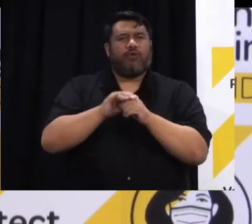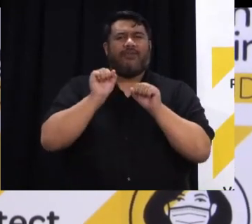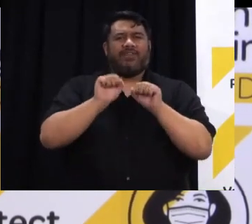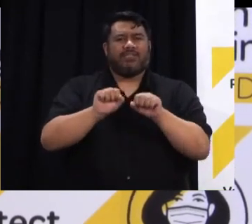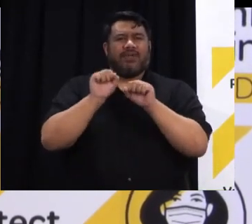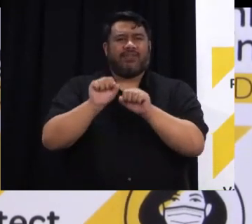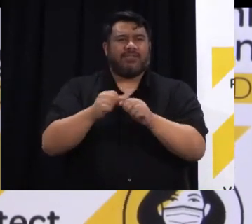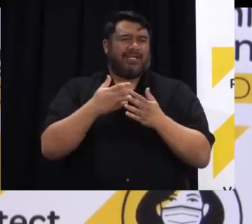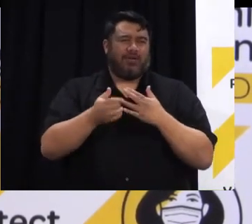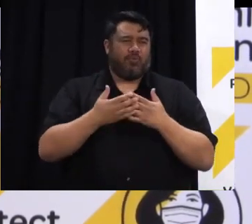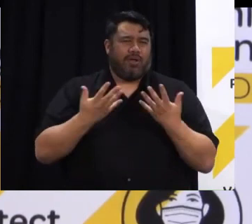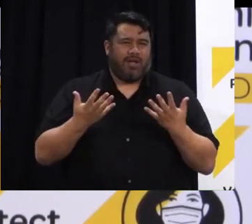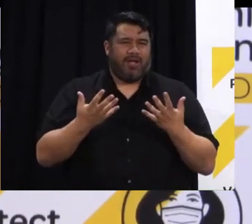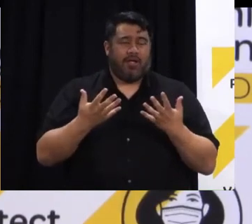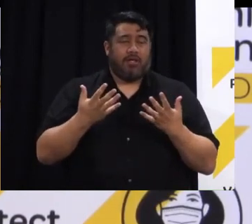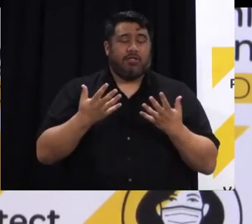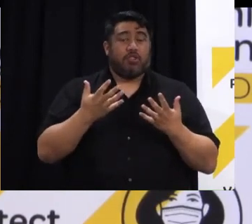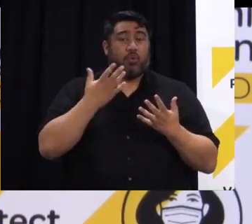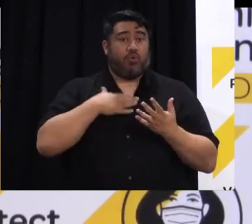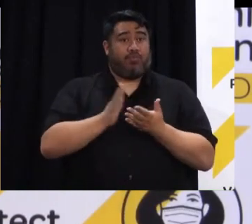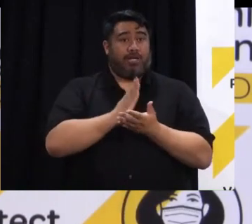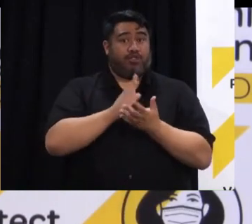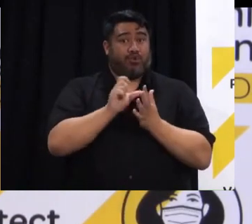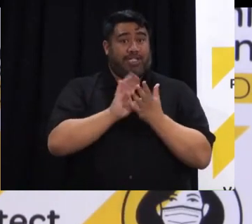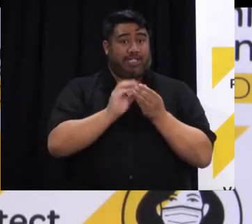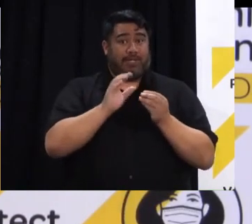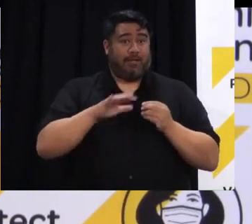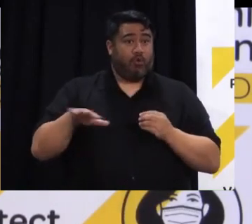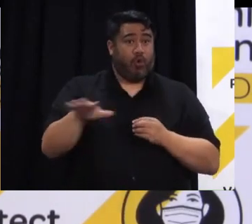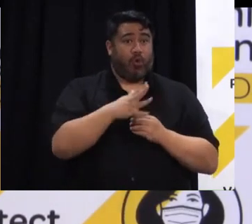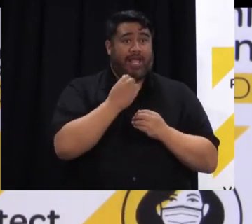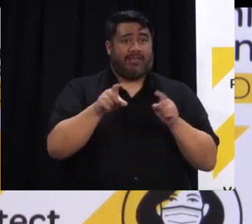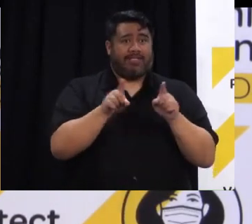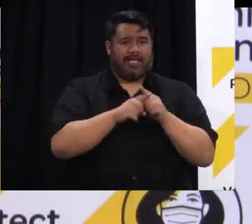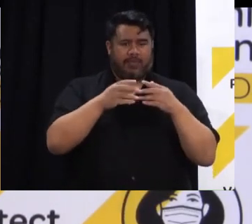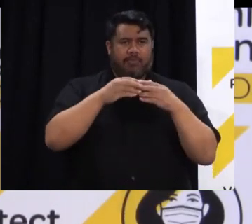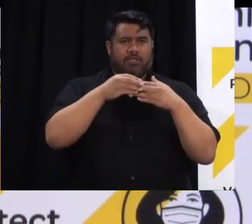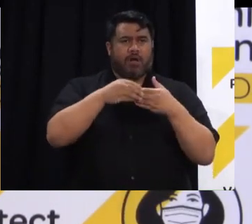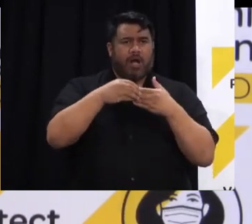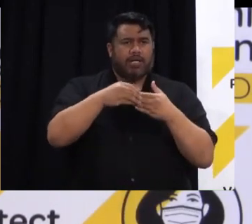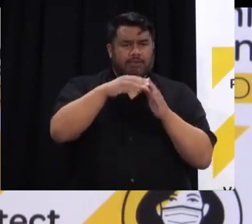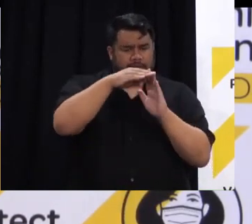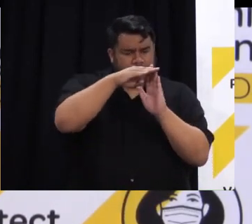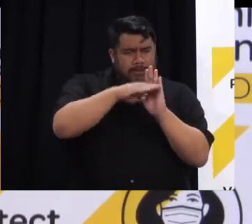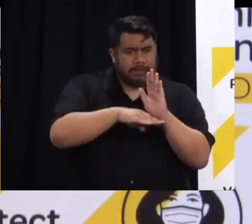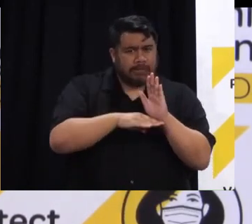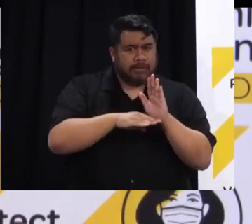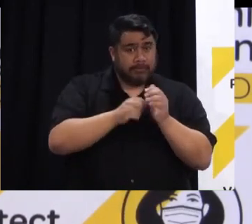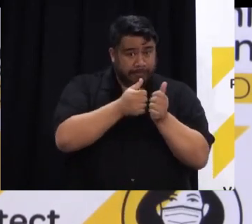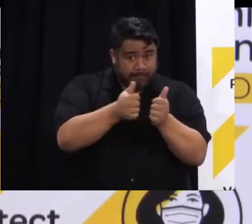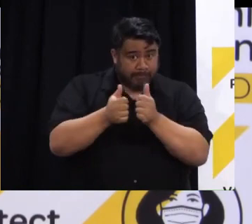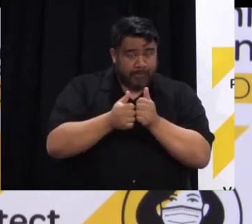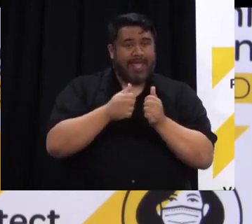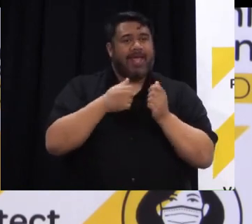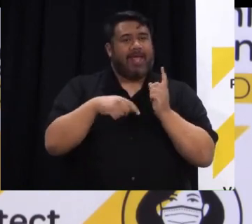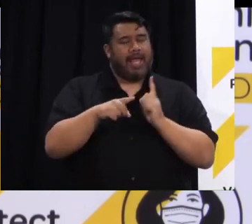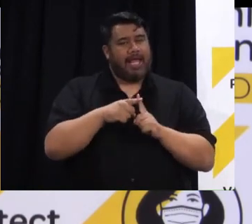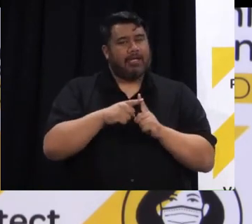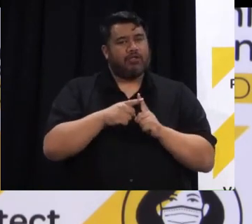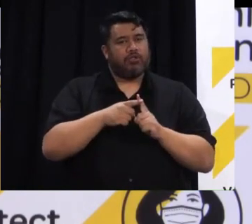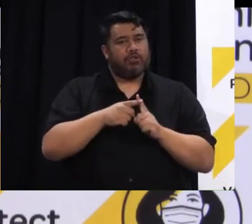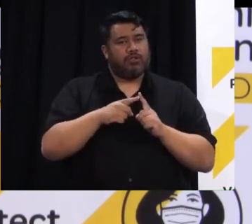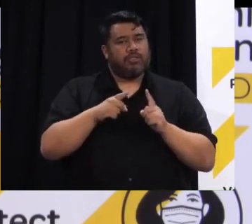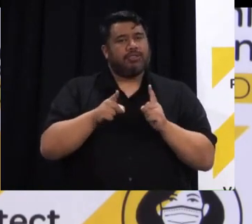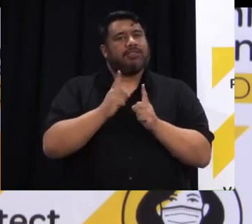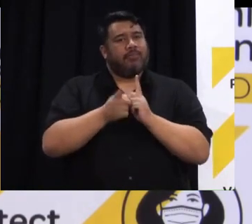make sure that all the district health boards have got that. It's a set of principles and guidance and then of course we also rely on them to apply discretion